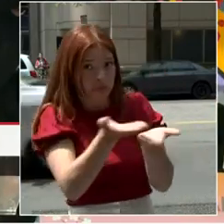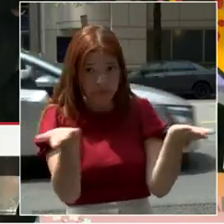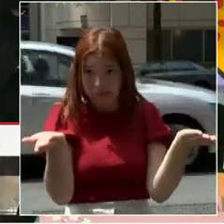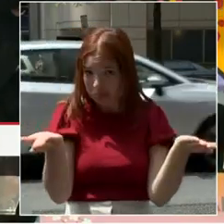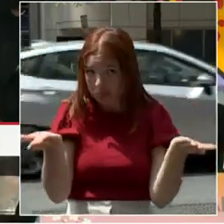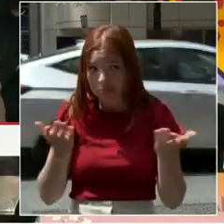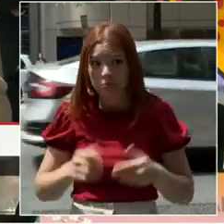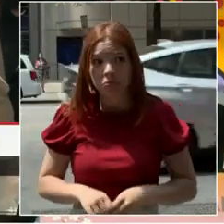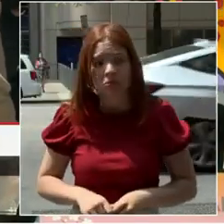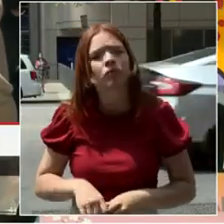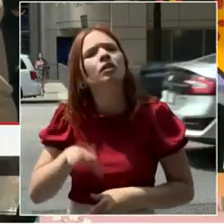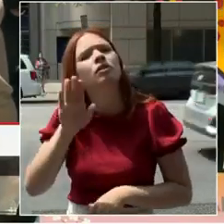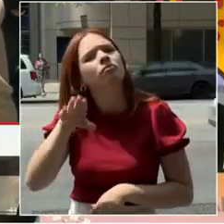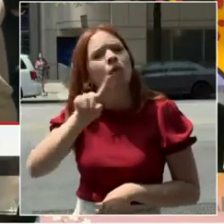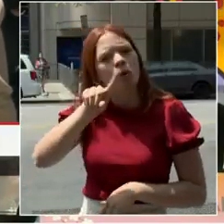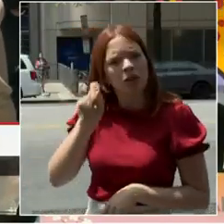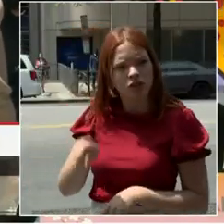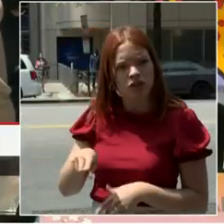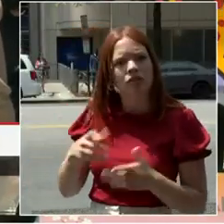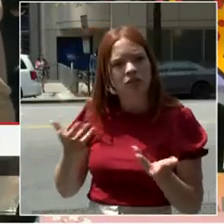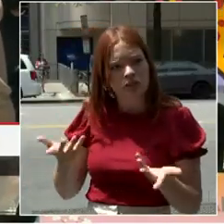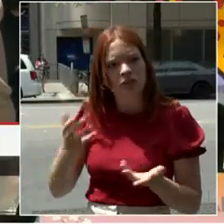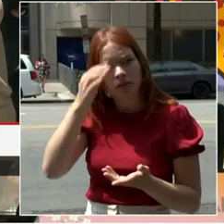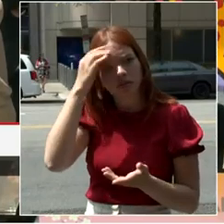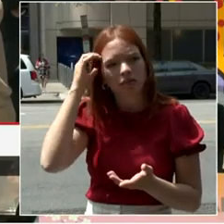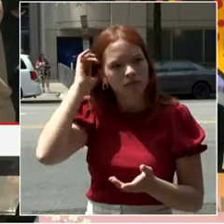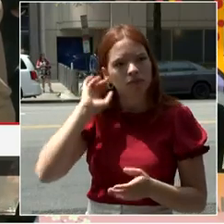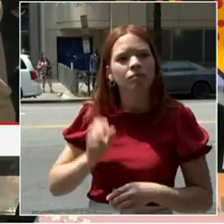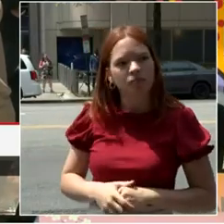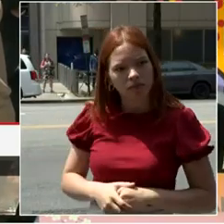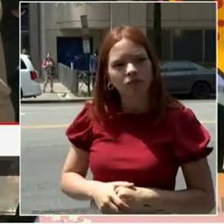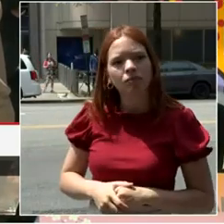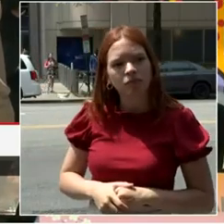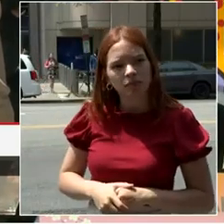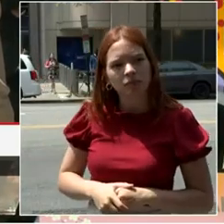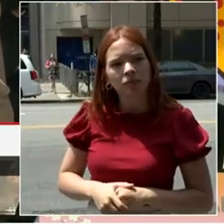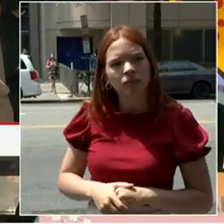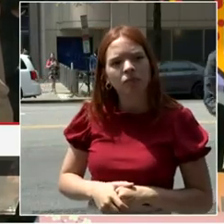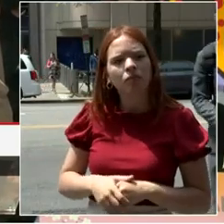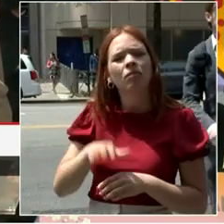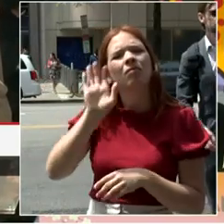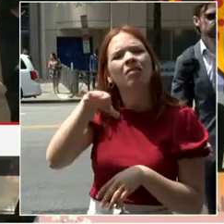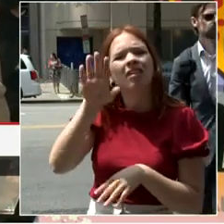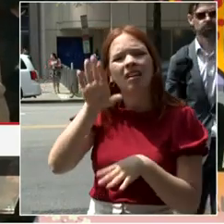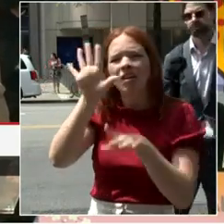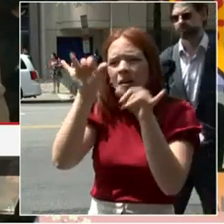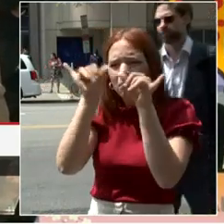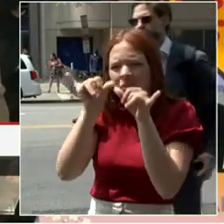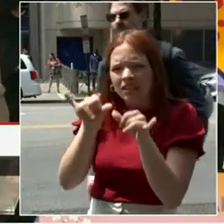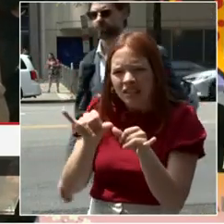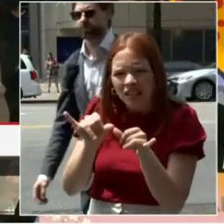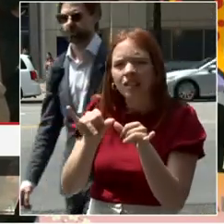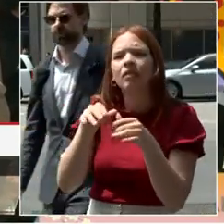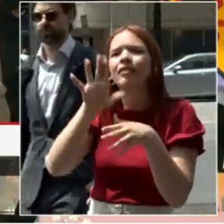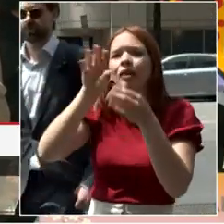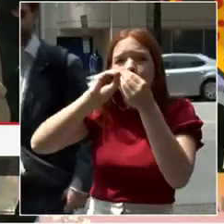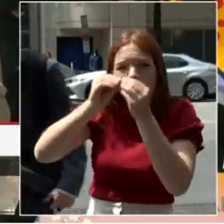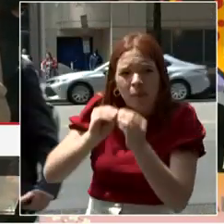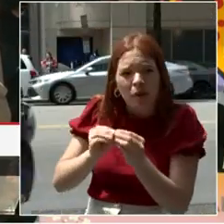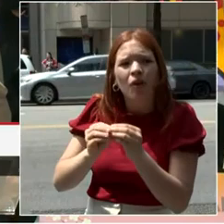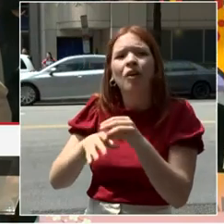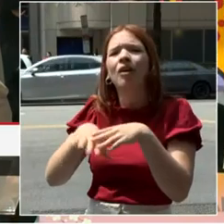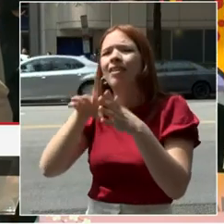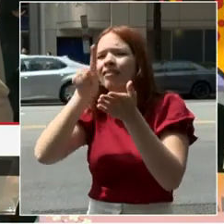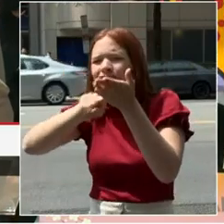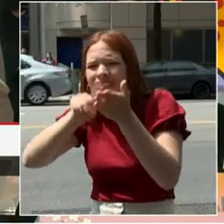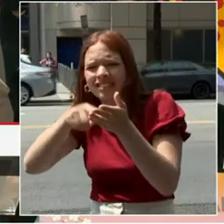type of metrics that you'll be studying in this economic development study and how you intend to use what comes out of that to kind of